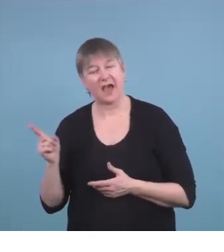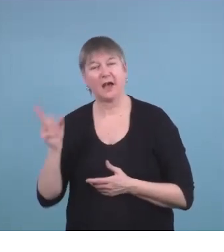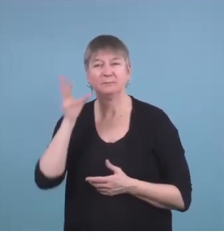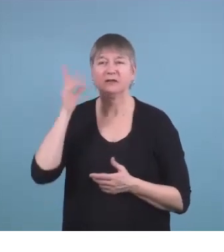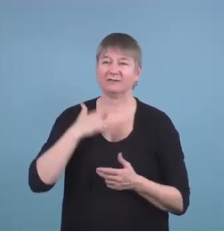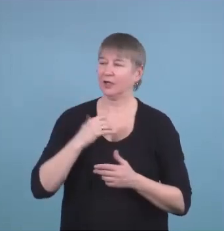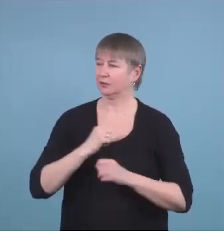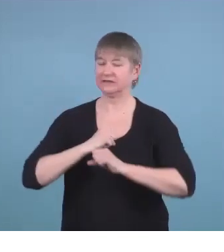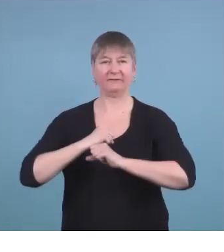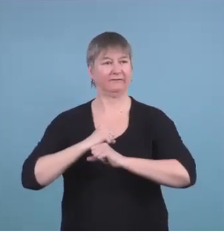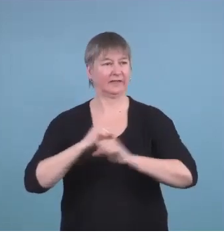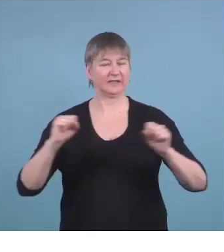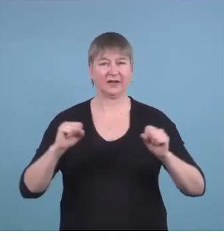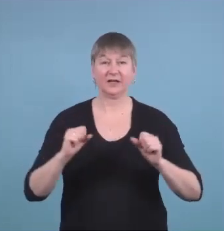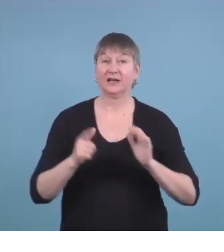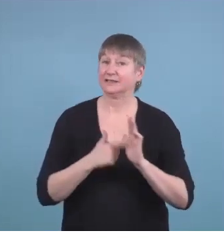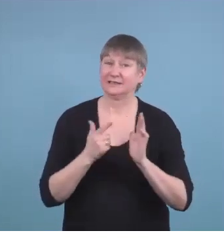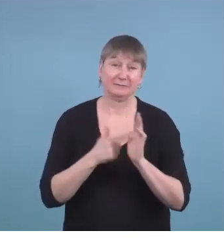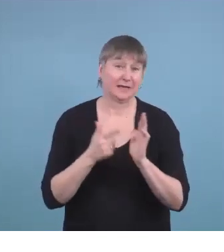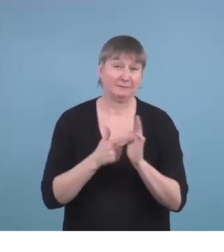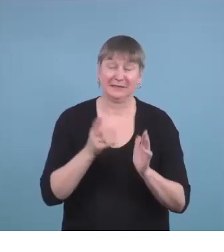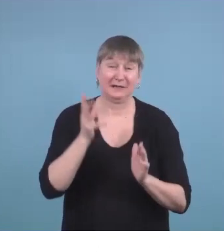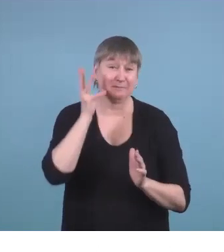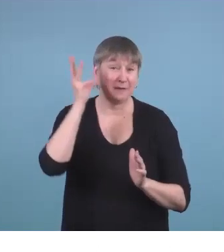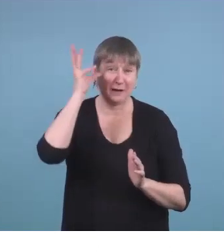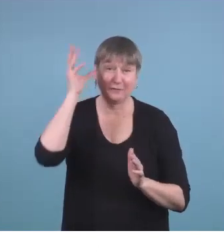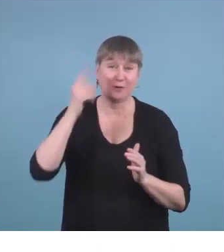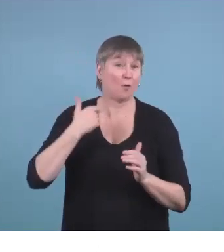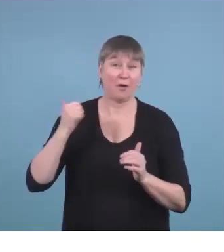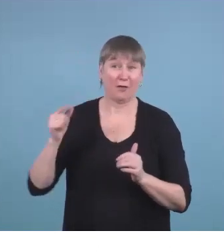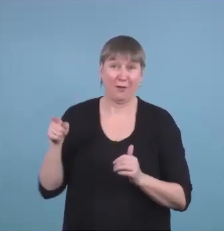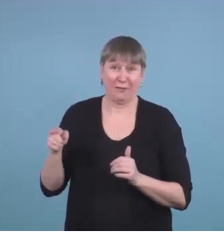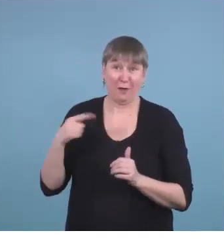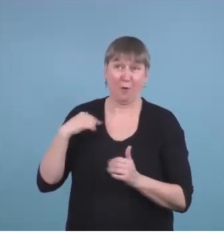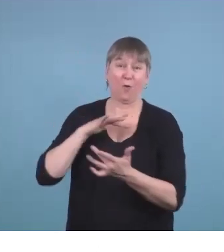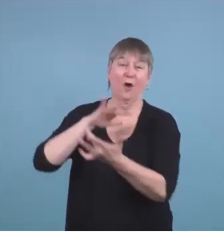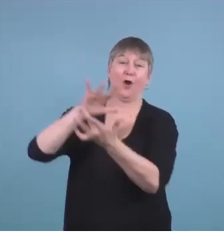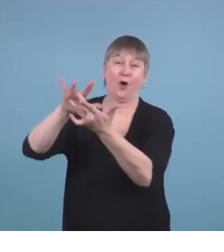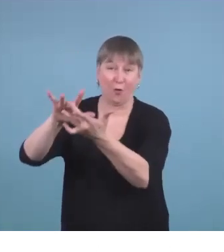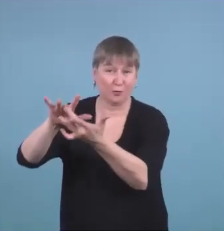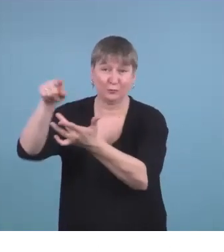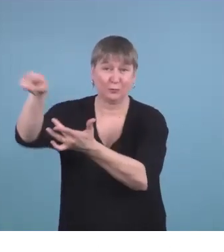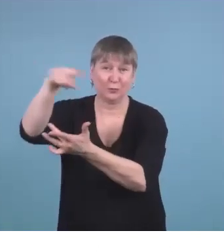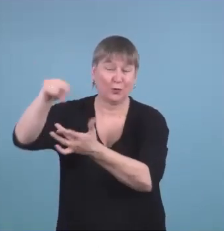because sometimes the parents won't reach out to the organizations but they'll reach out to me.